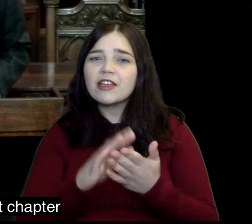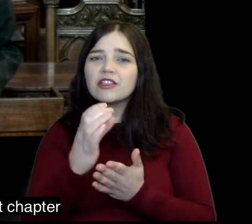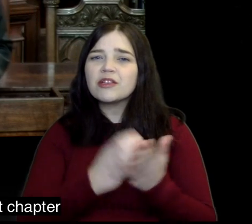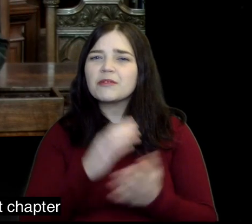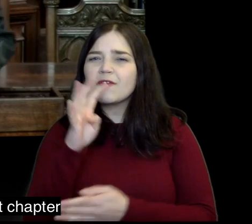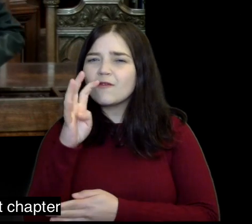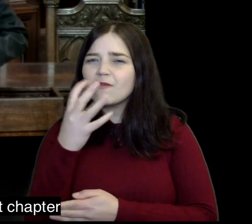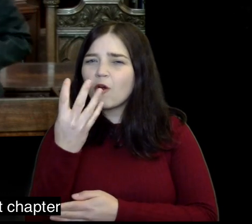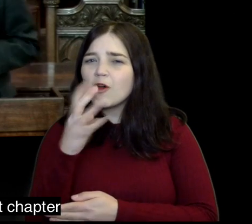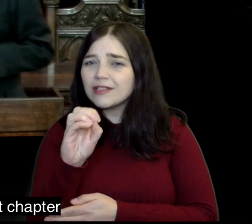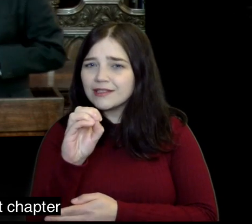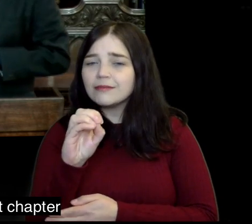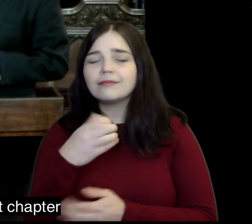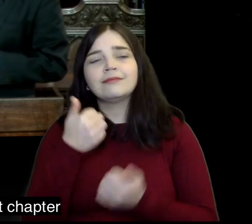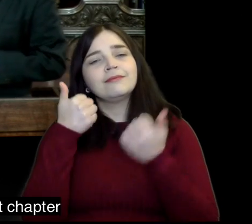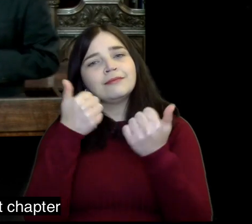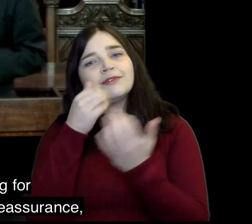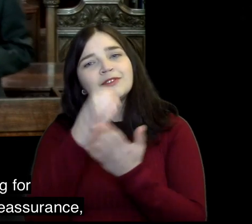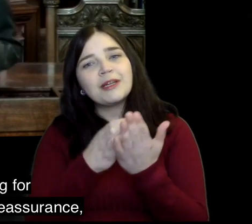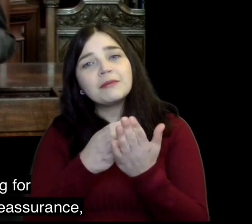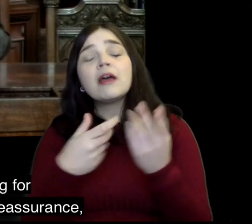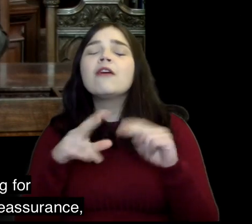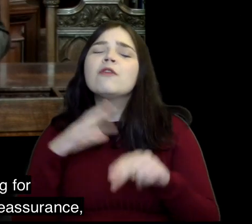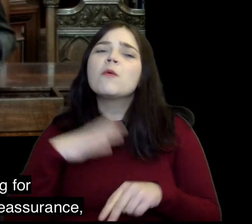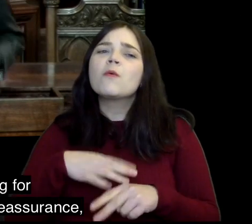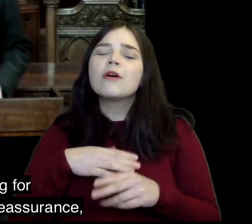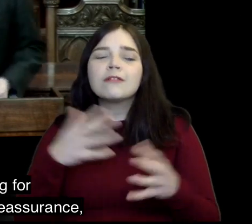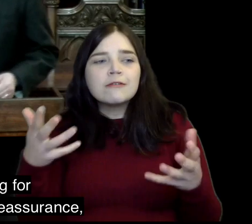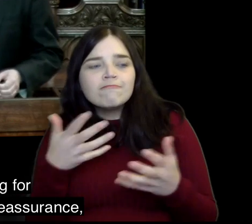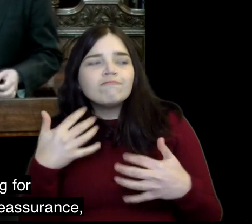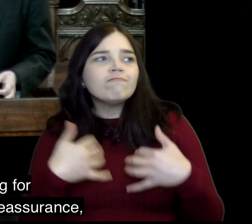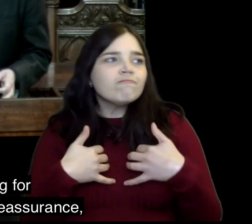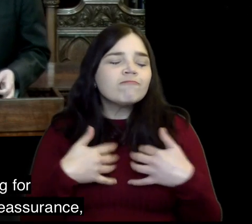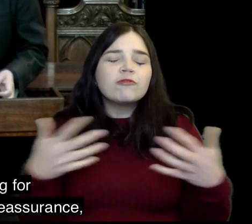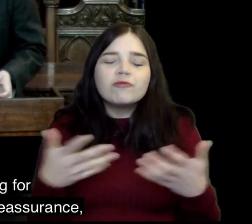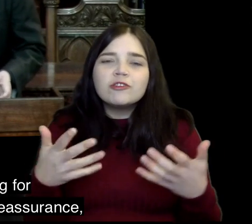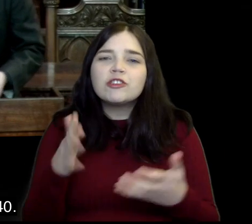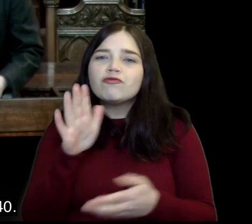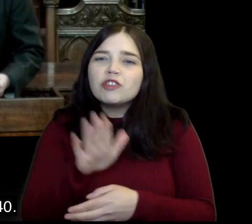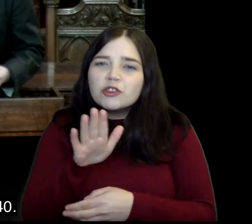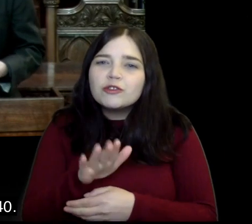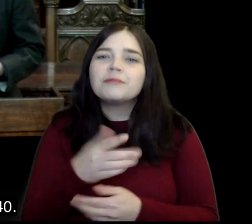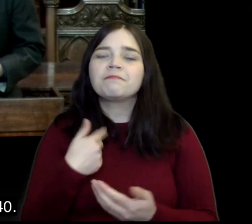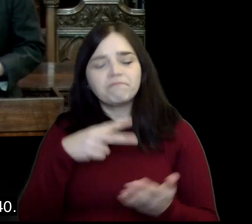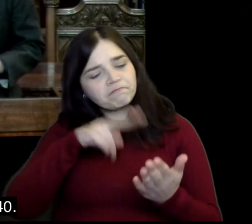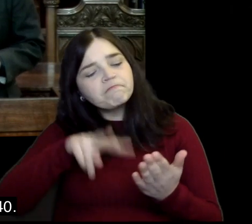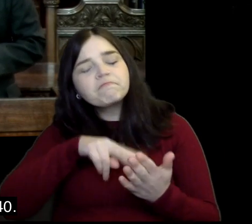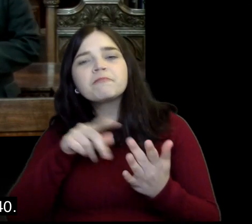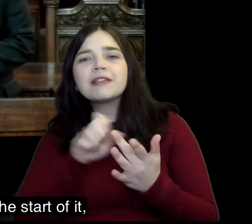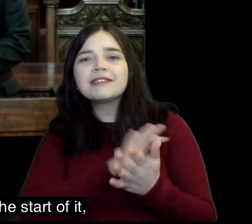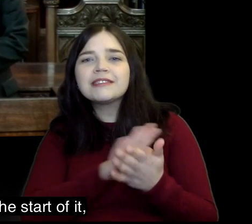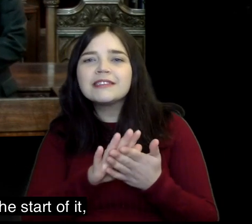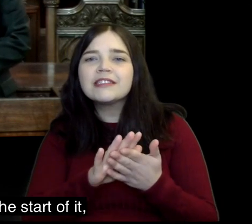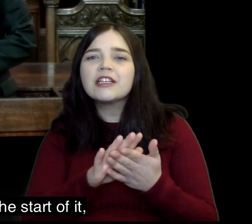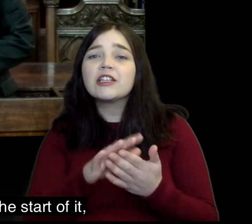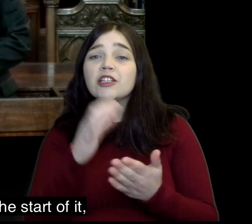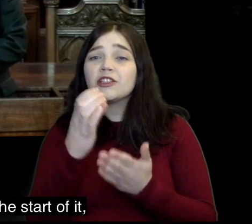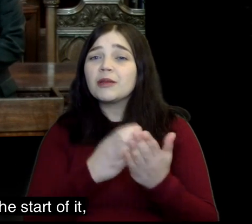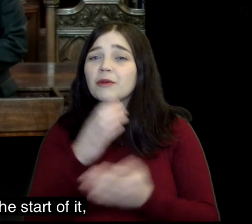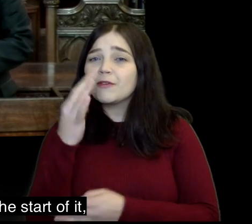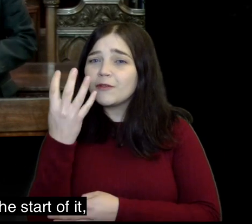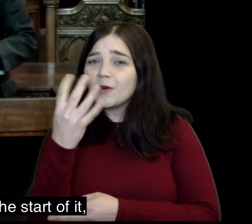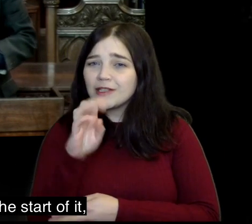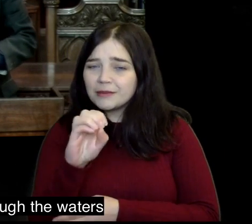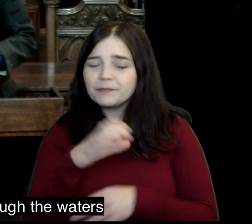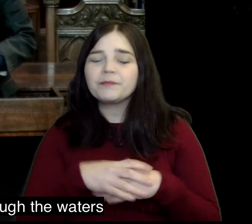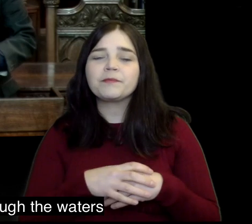40. Isaiah 40 is a great chapter if you're looking for encouragement and reassurance. Read Isaiah 40. I read last week from